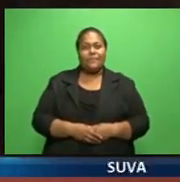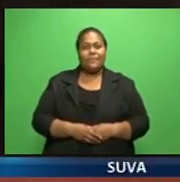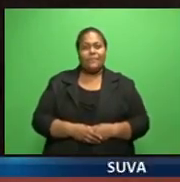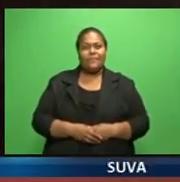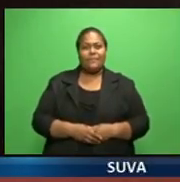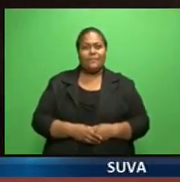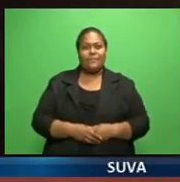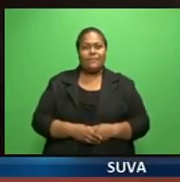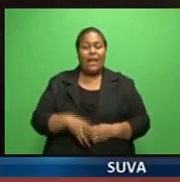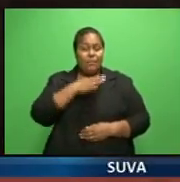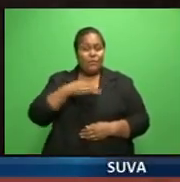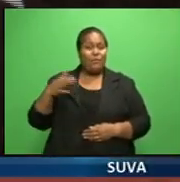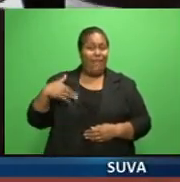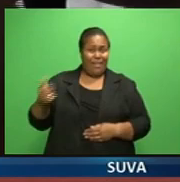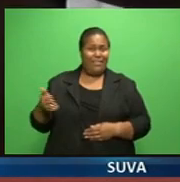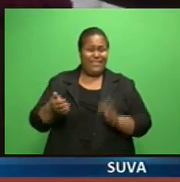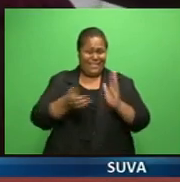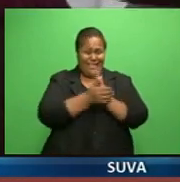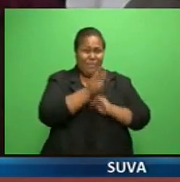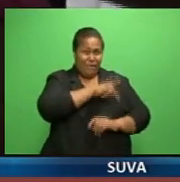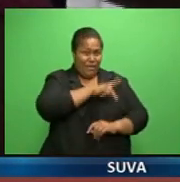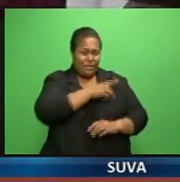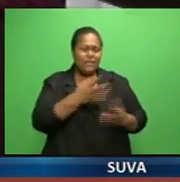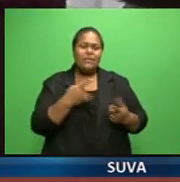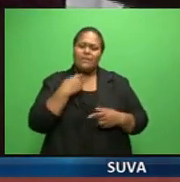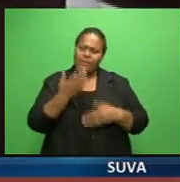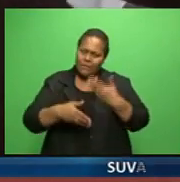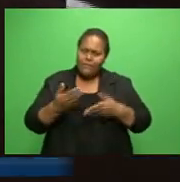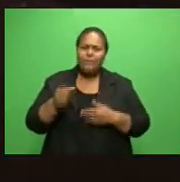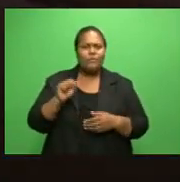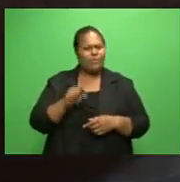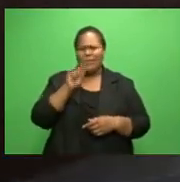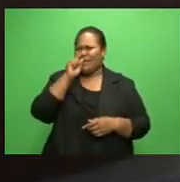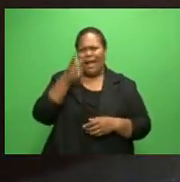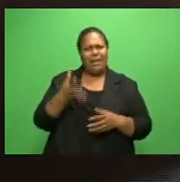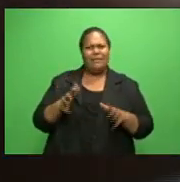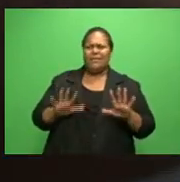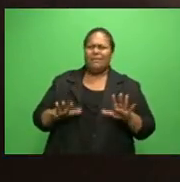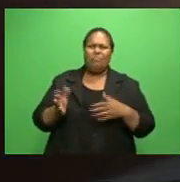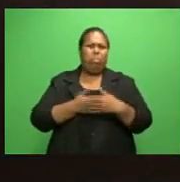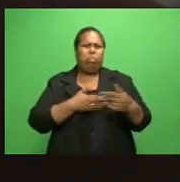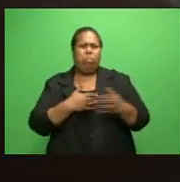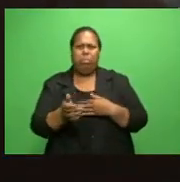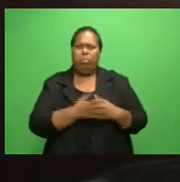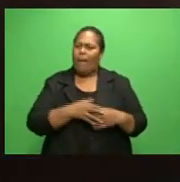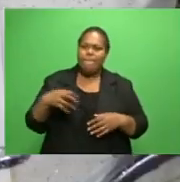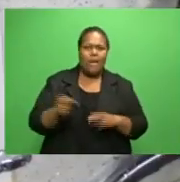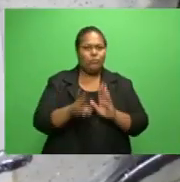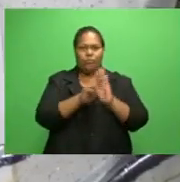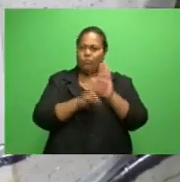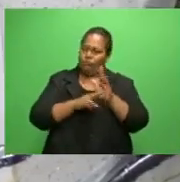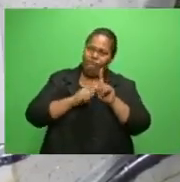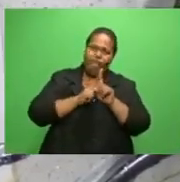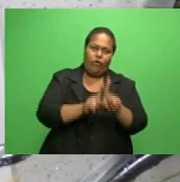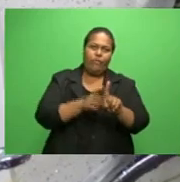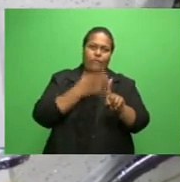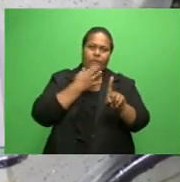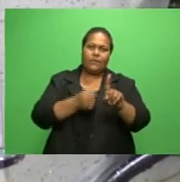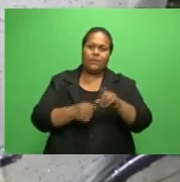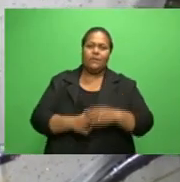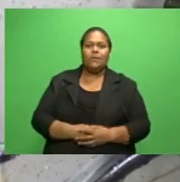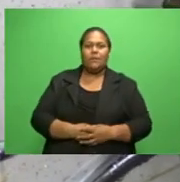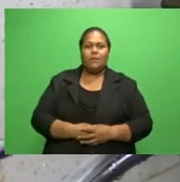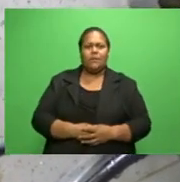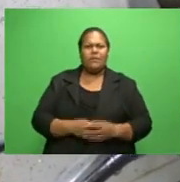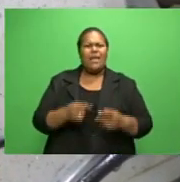say we should not be complacent with COVID safety measures, as it protects Fijians from other infections. The problem is that they will start